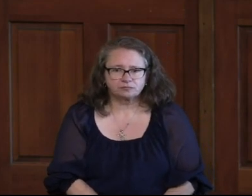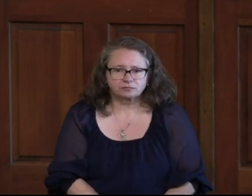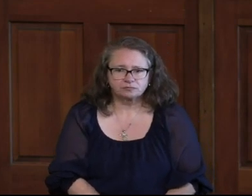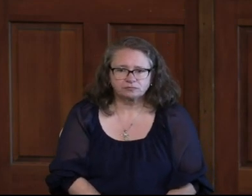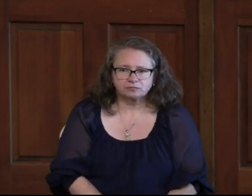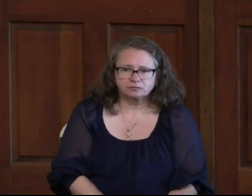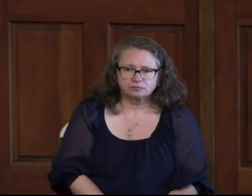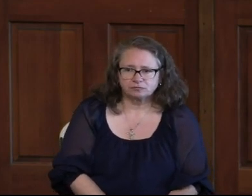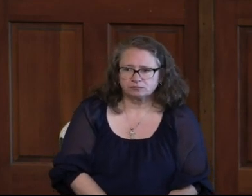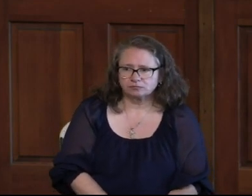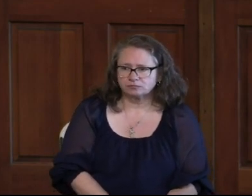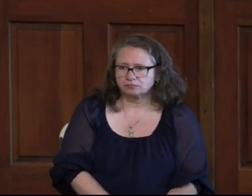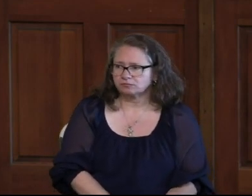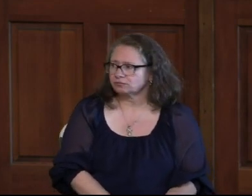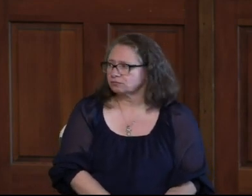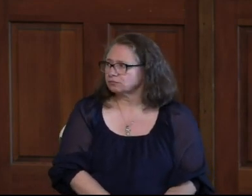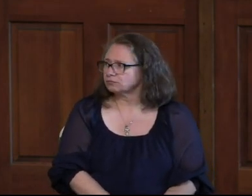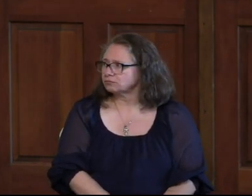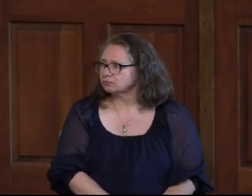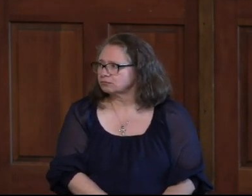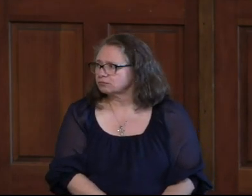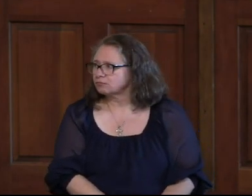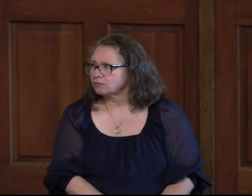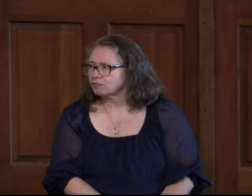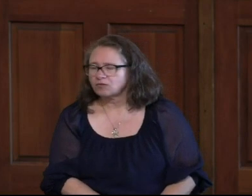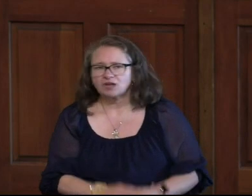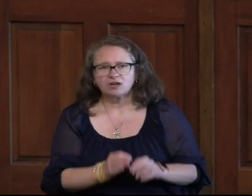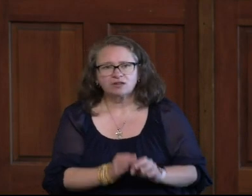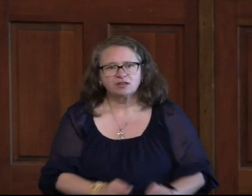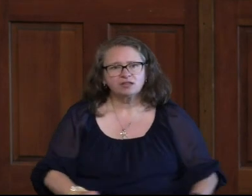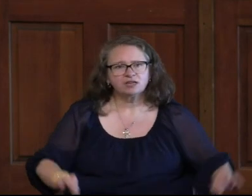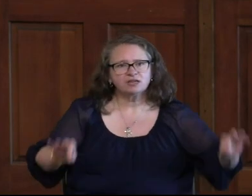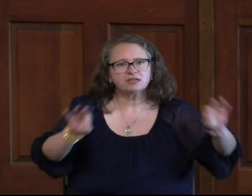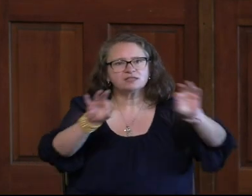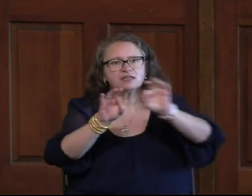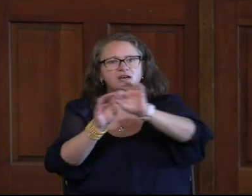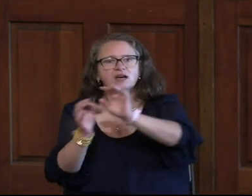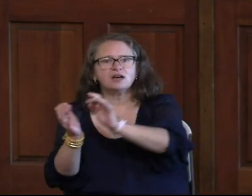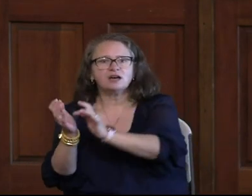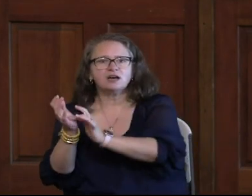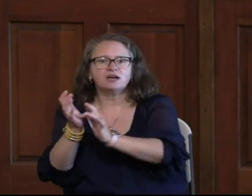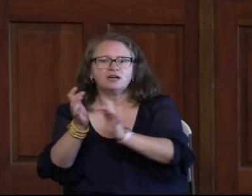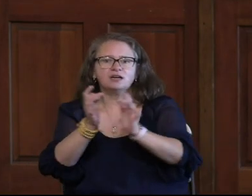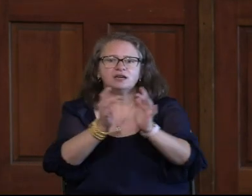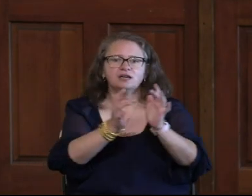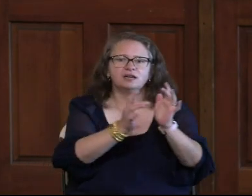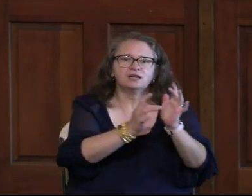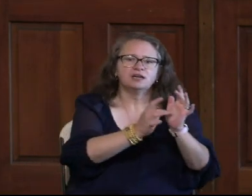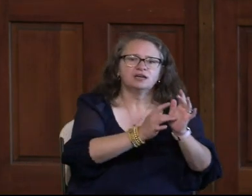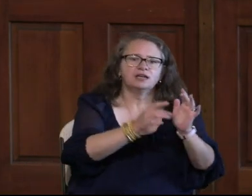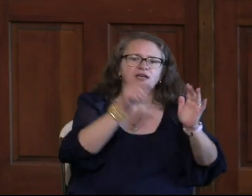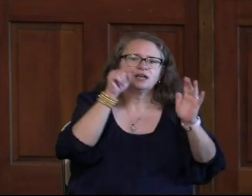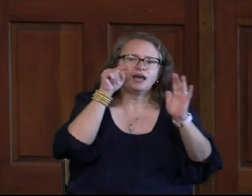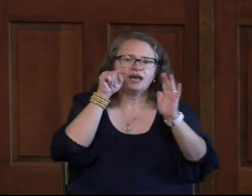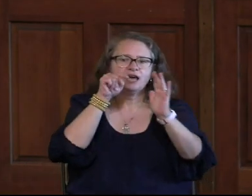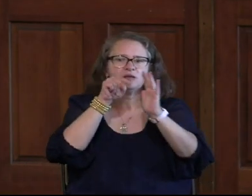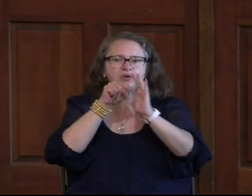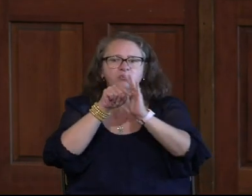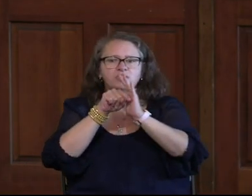Let's sing this out together, worthy is the Lamb. Worthy is the Lamb